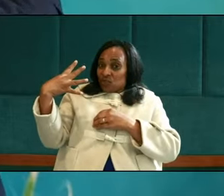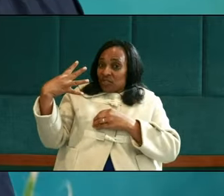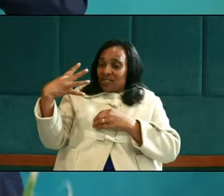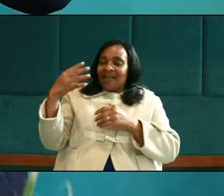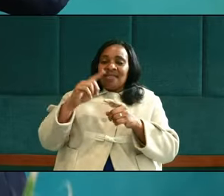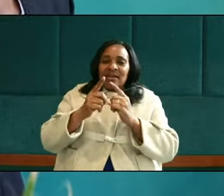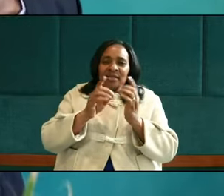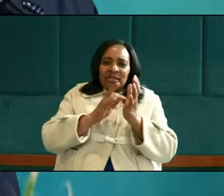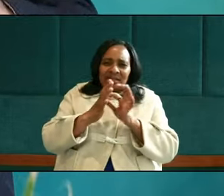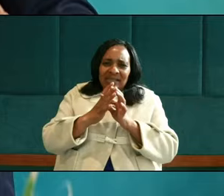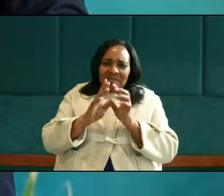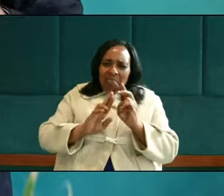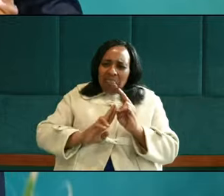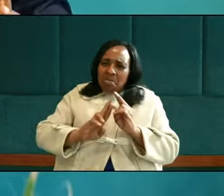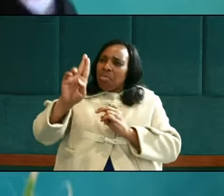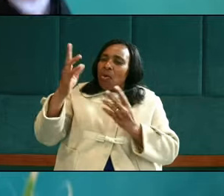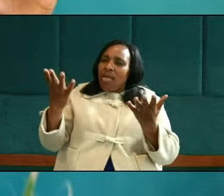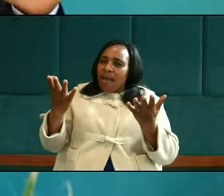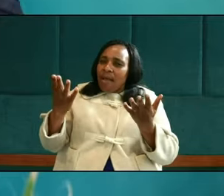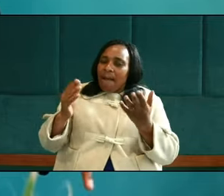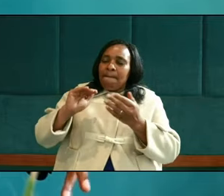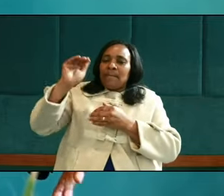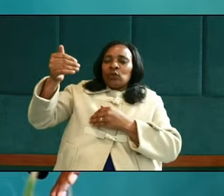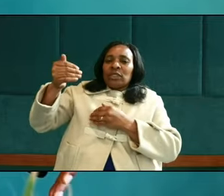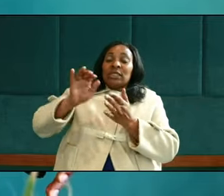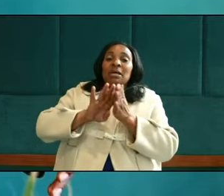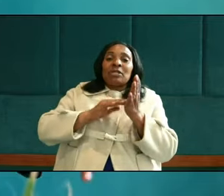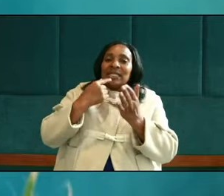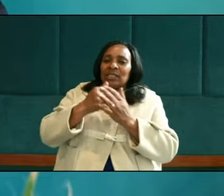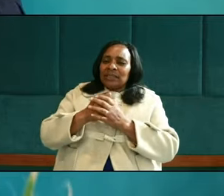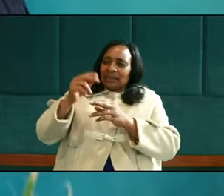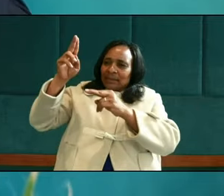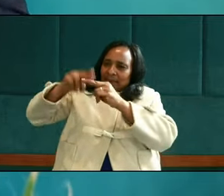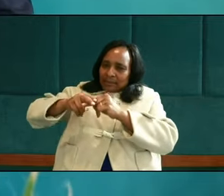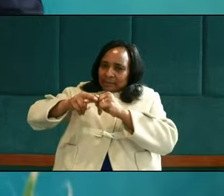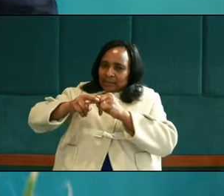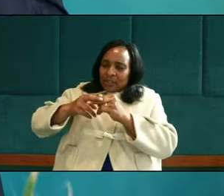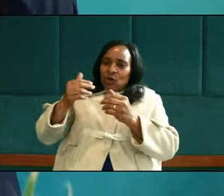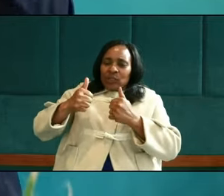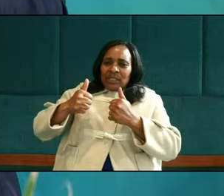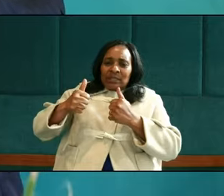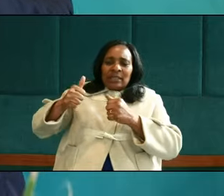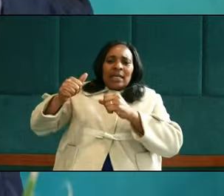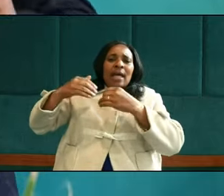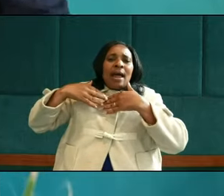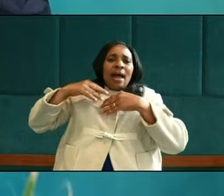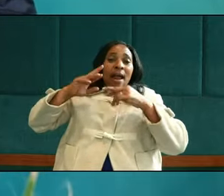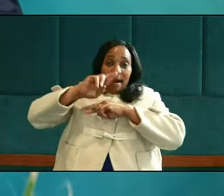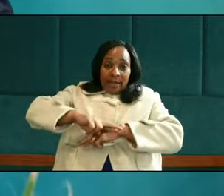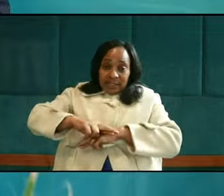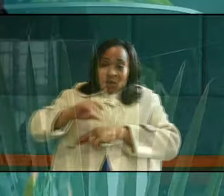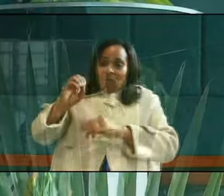Jesus ascended the mountain and the Bible says he sat down which is a posture of a teacher.